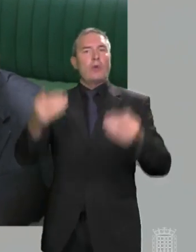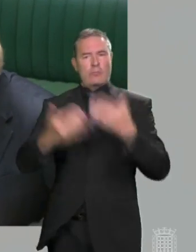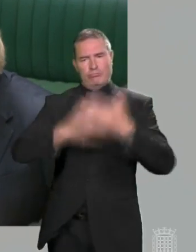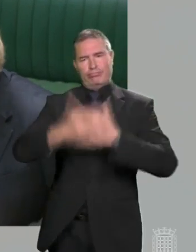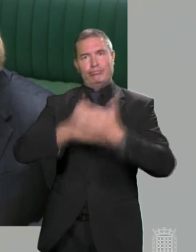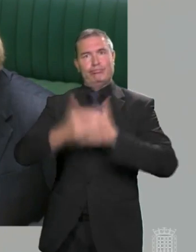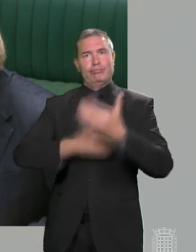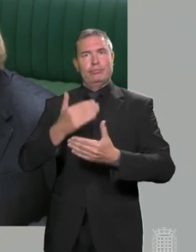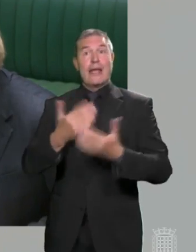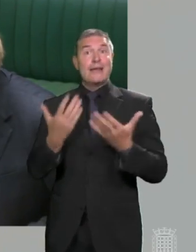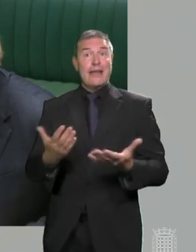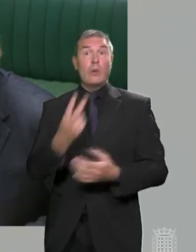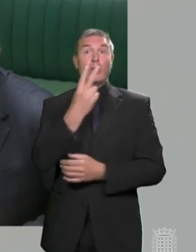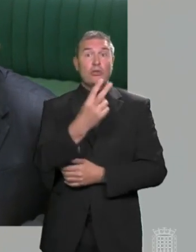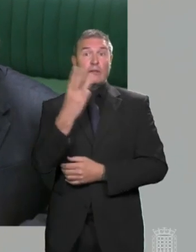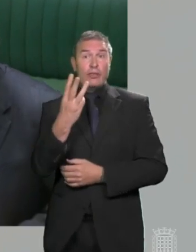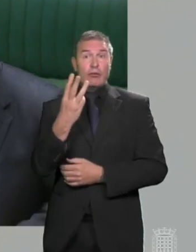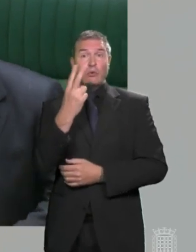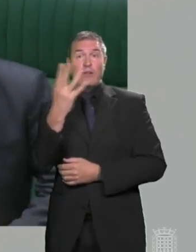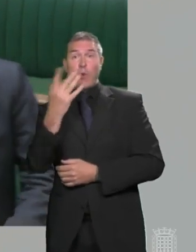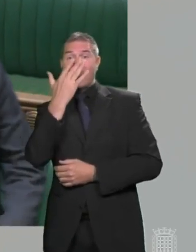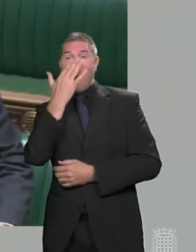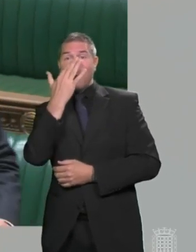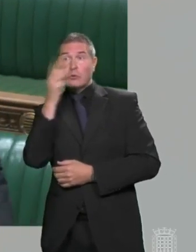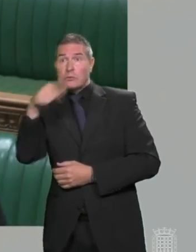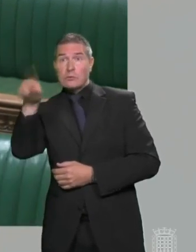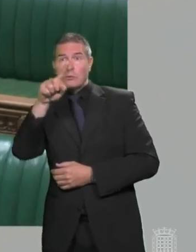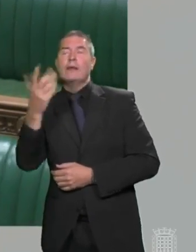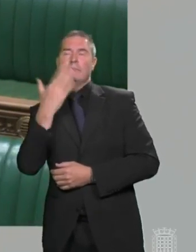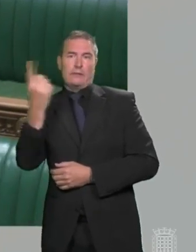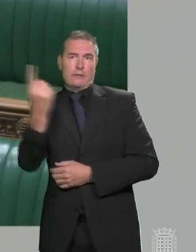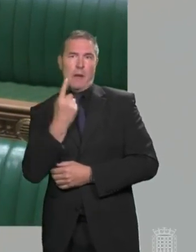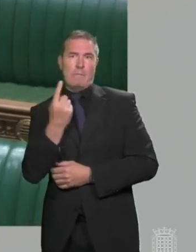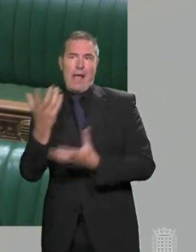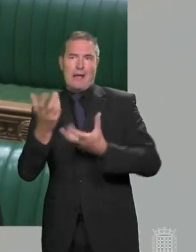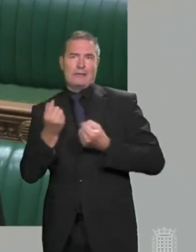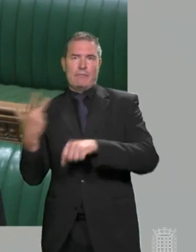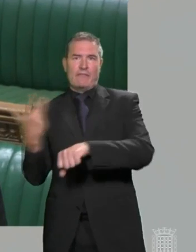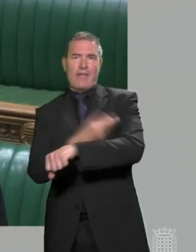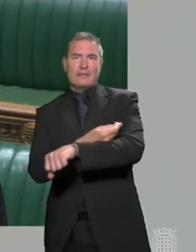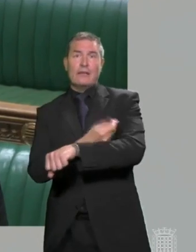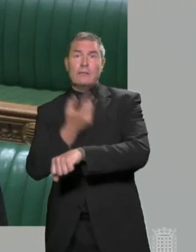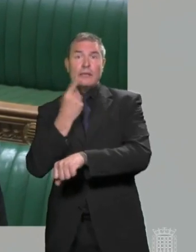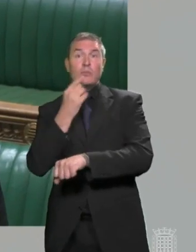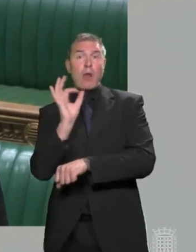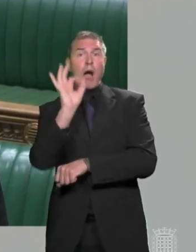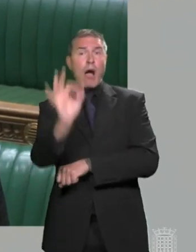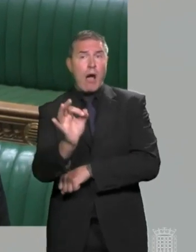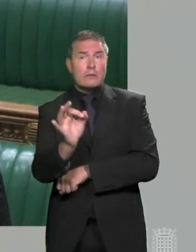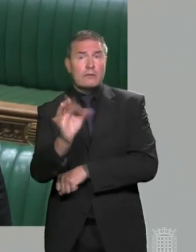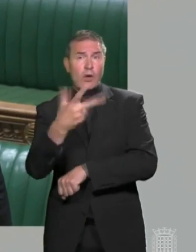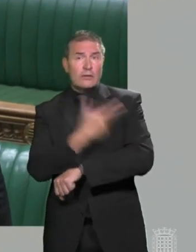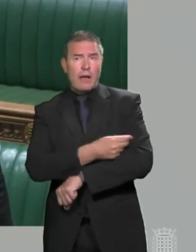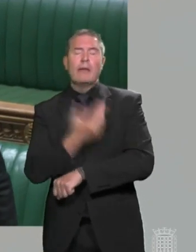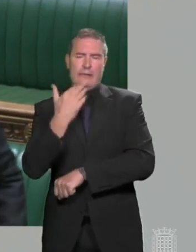bringing forward now 23, 24-year-olds for asking them to come forward for their vaccines. I ask everybody to come forward for their